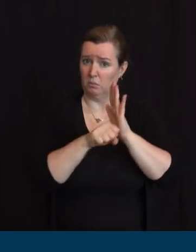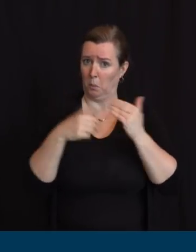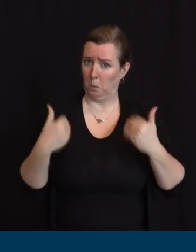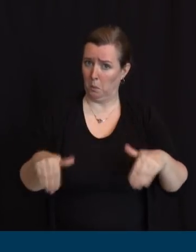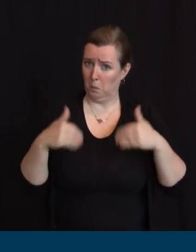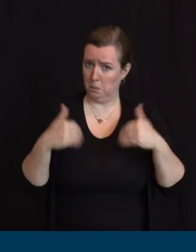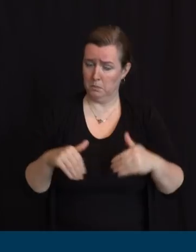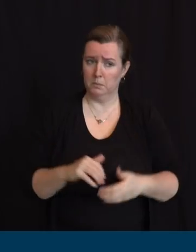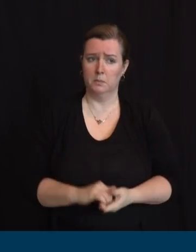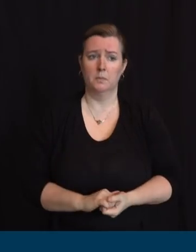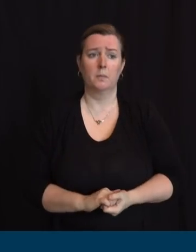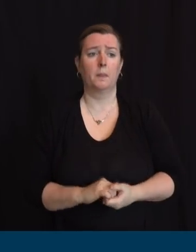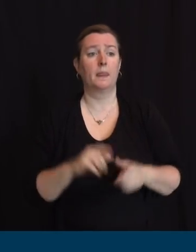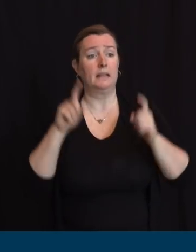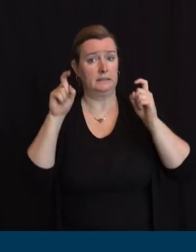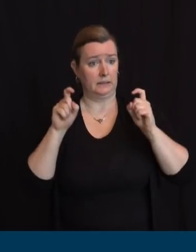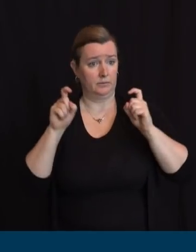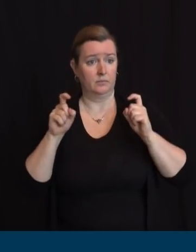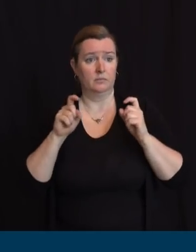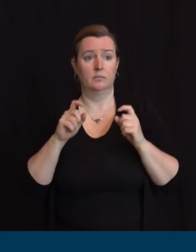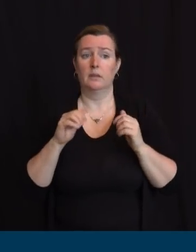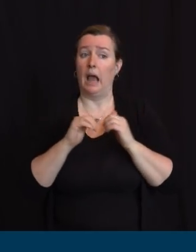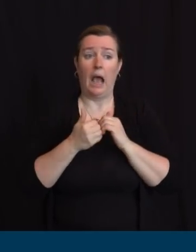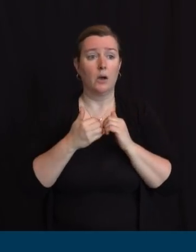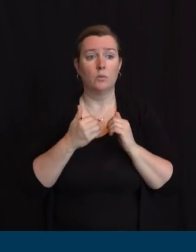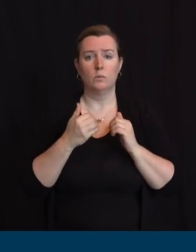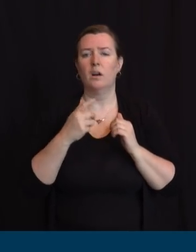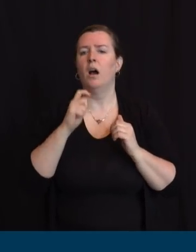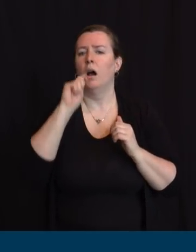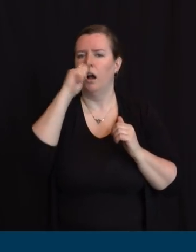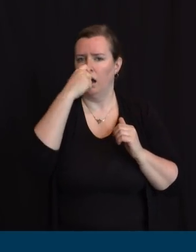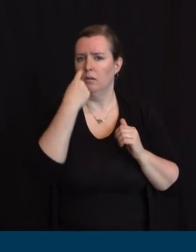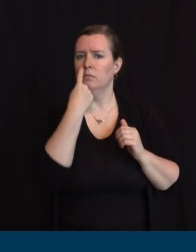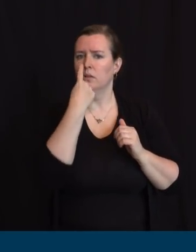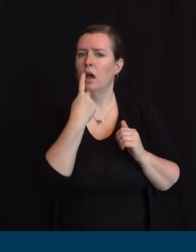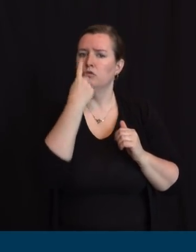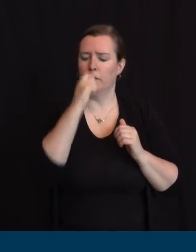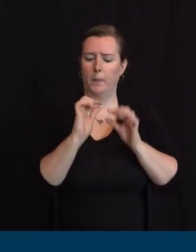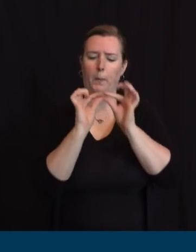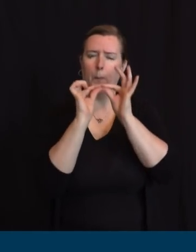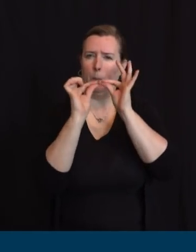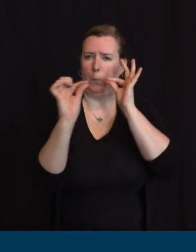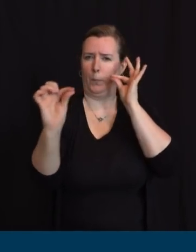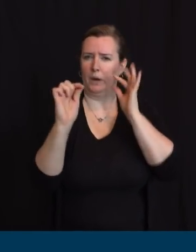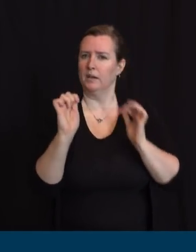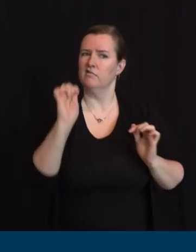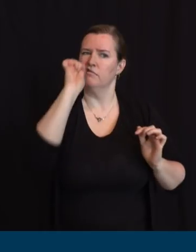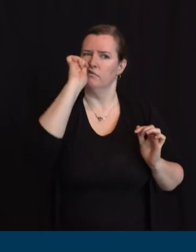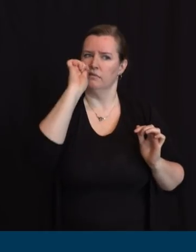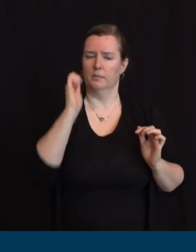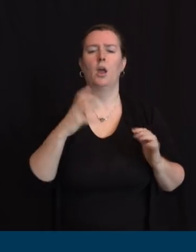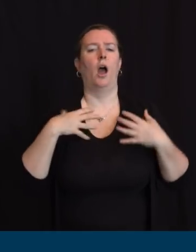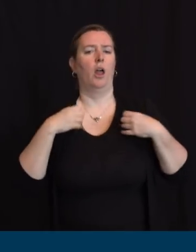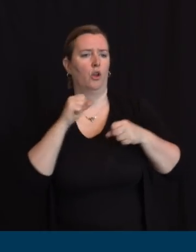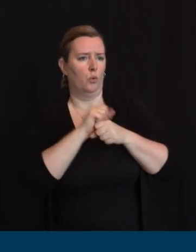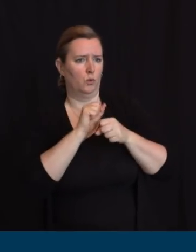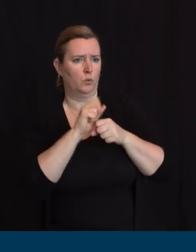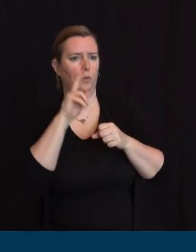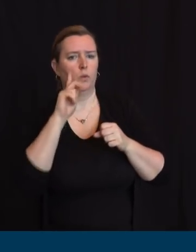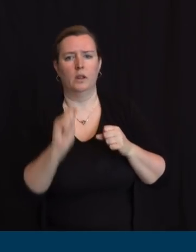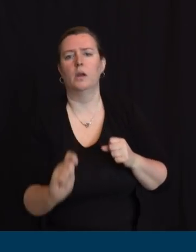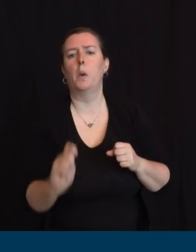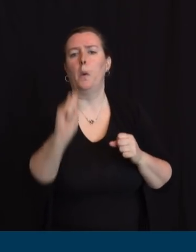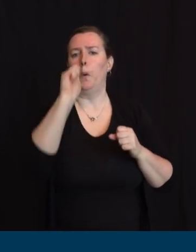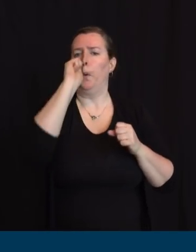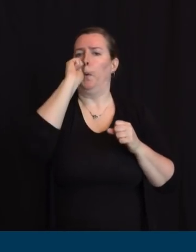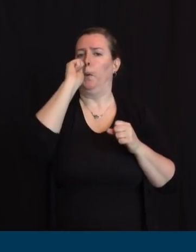performed by a healthcare worker. and as we have said in the past, we are testing symptomatic residents.